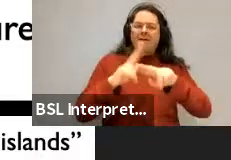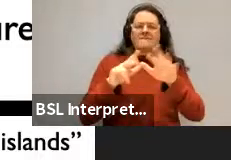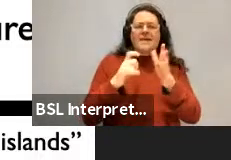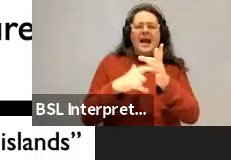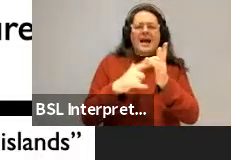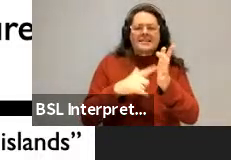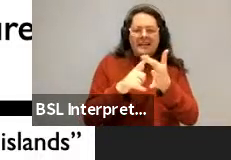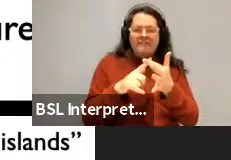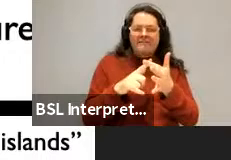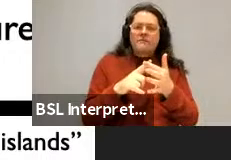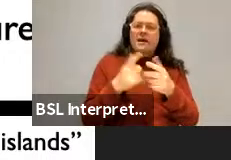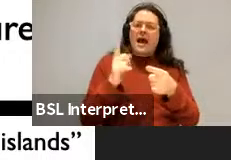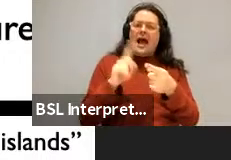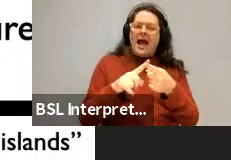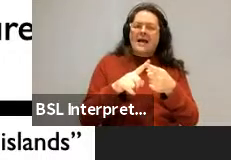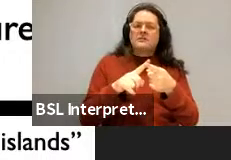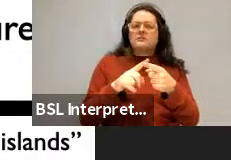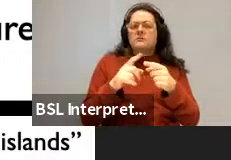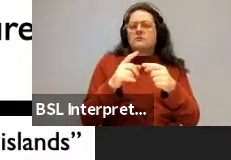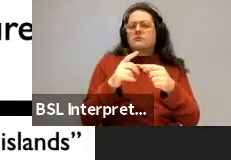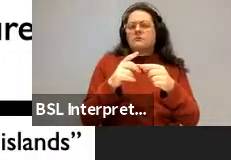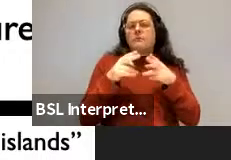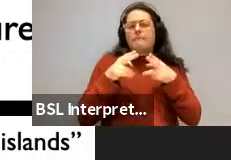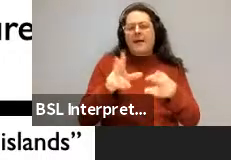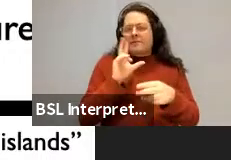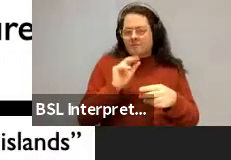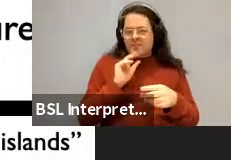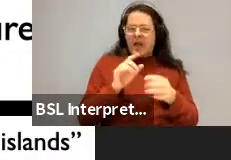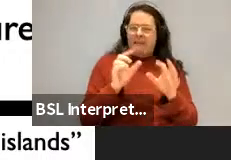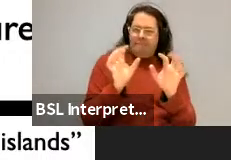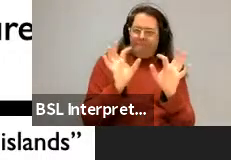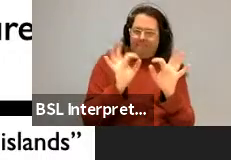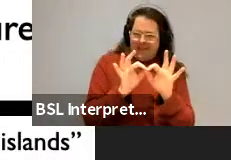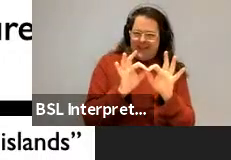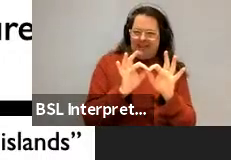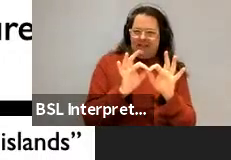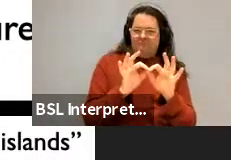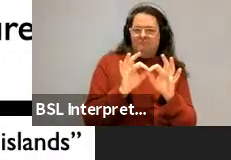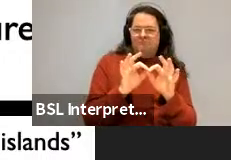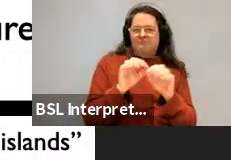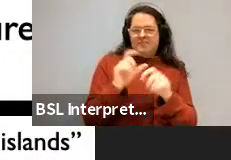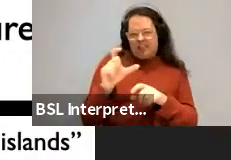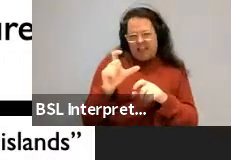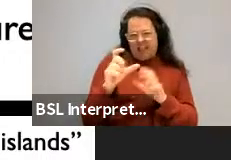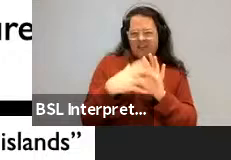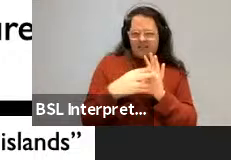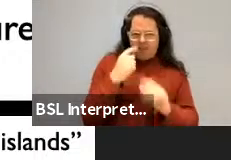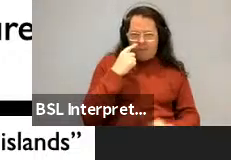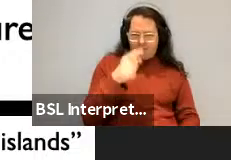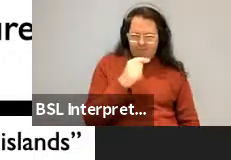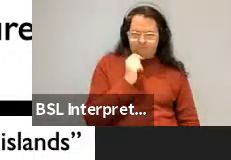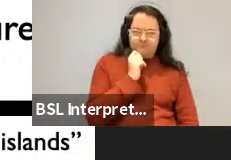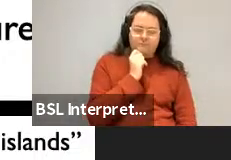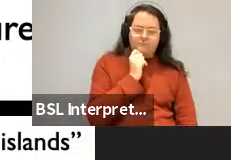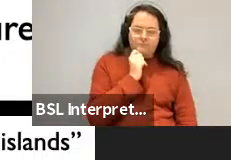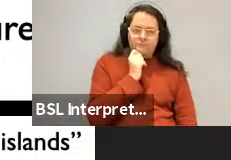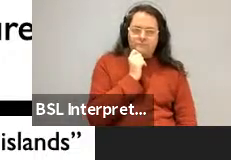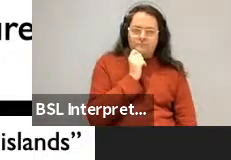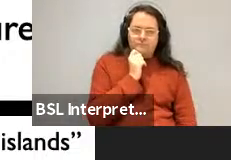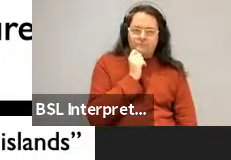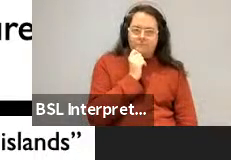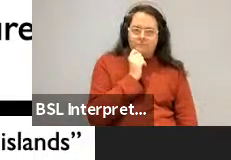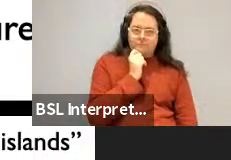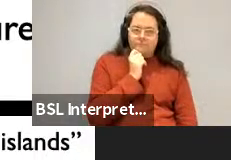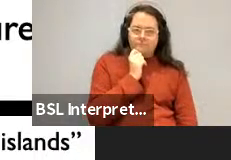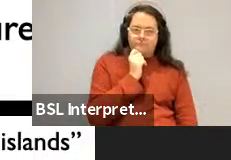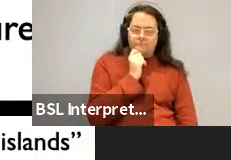and C here. What did Sally whisper that Tom threw? It's not very good. What did Linda know that Bill fixed? It's also not